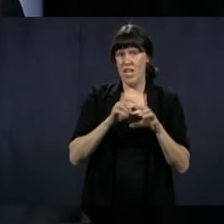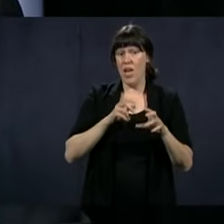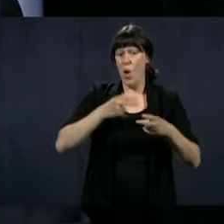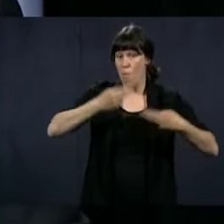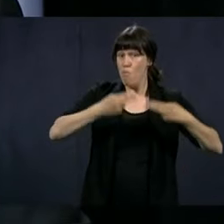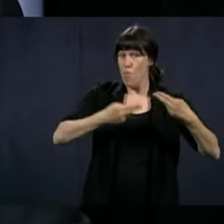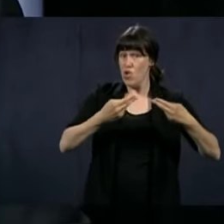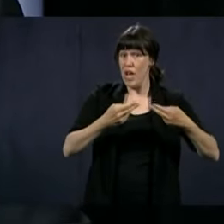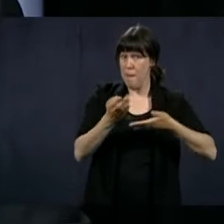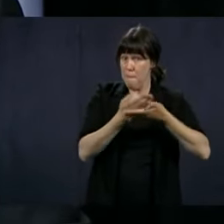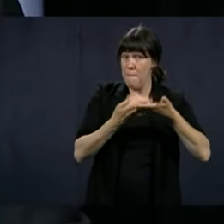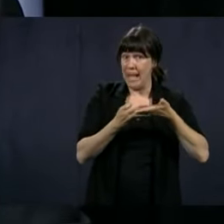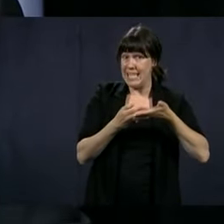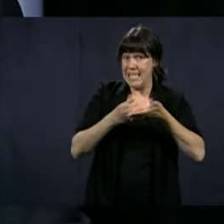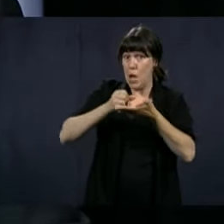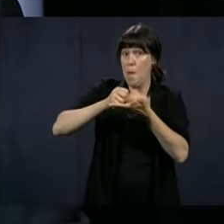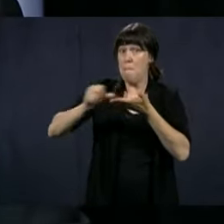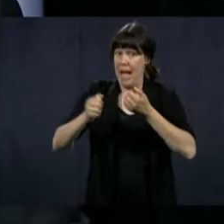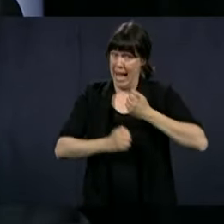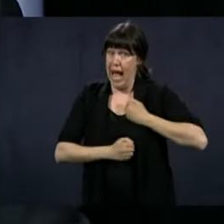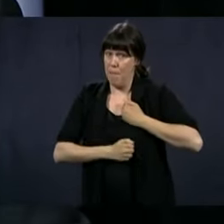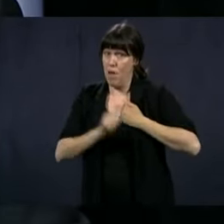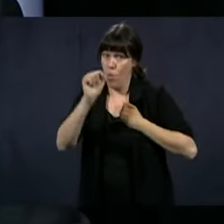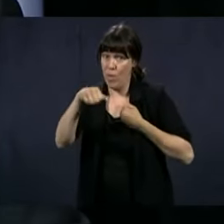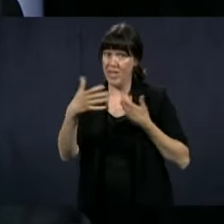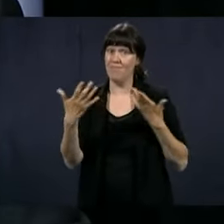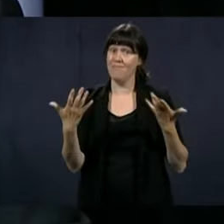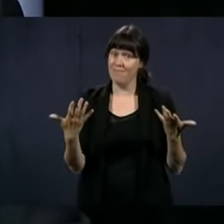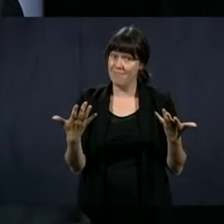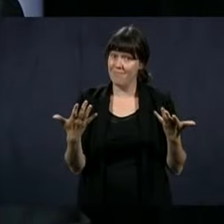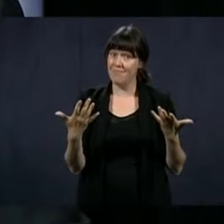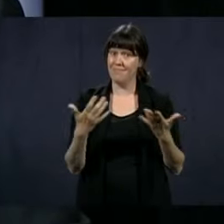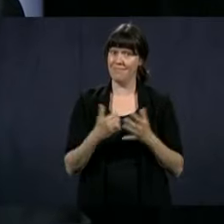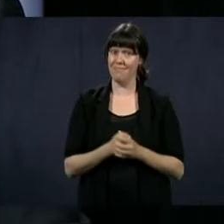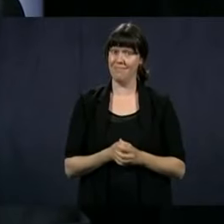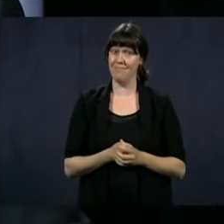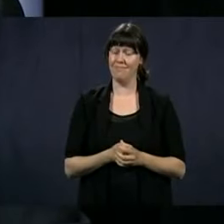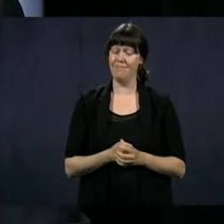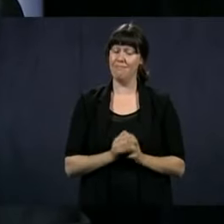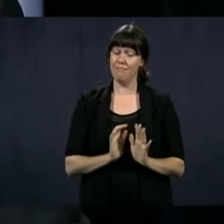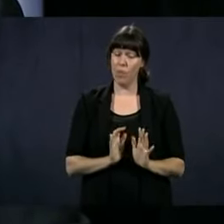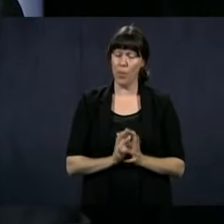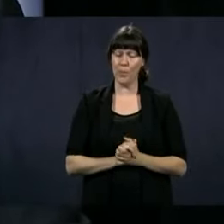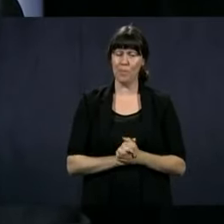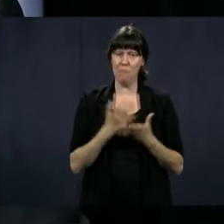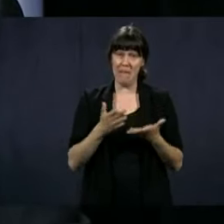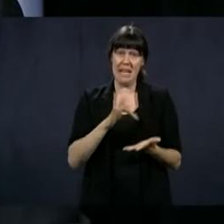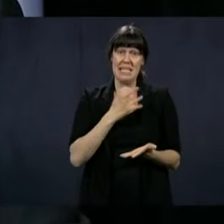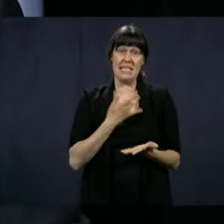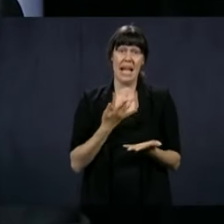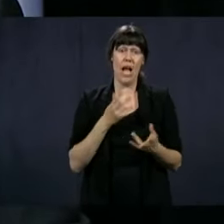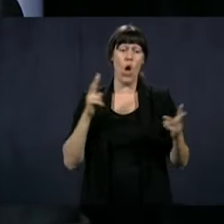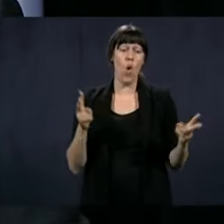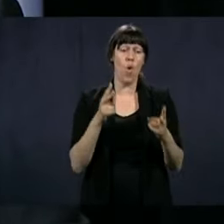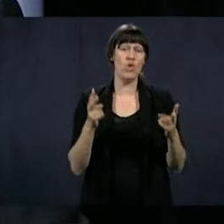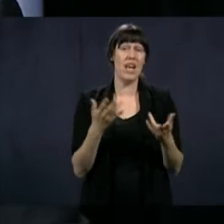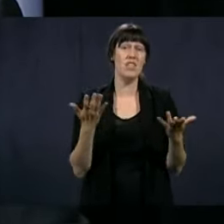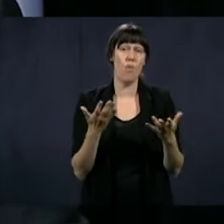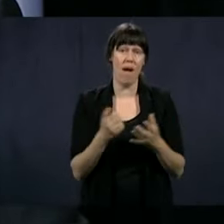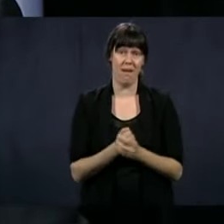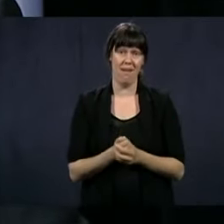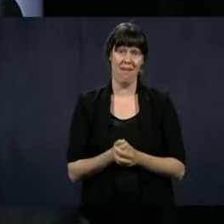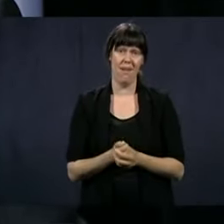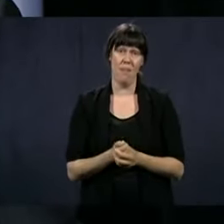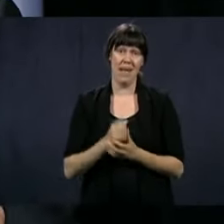I understand that there's other priorities, but it seems to me that the priority right now, I don't see any that is more